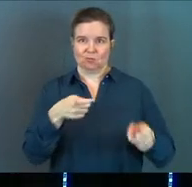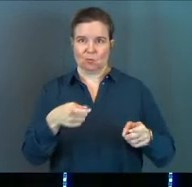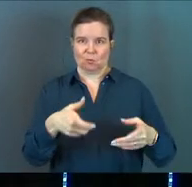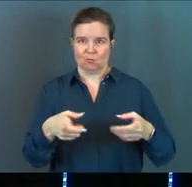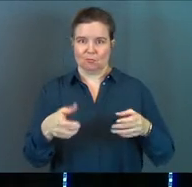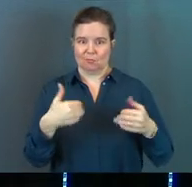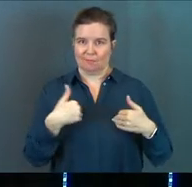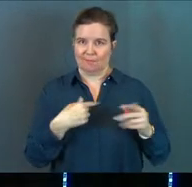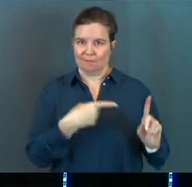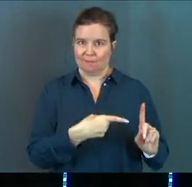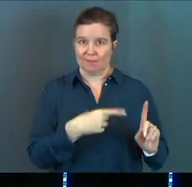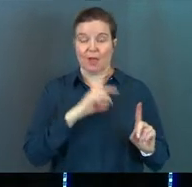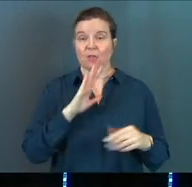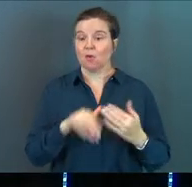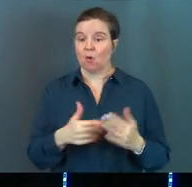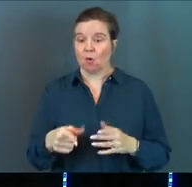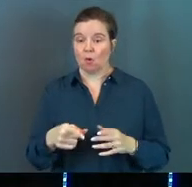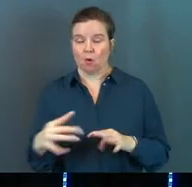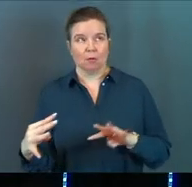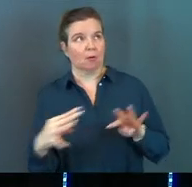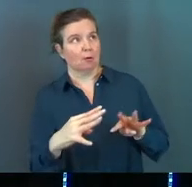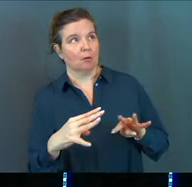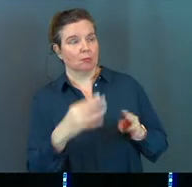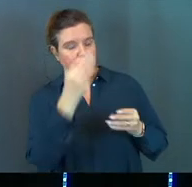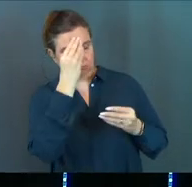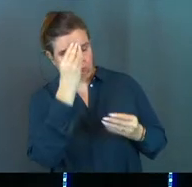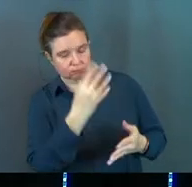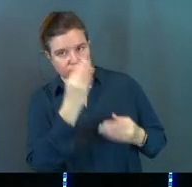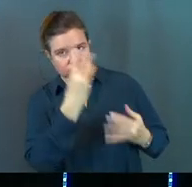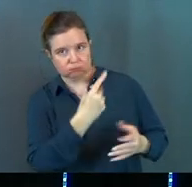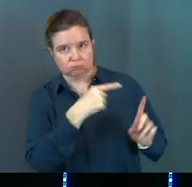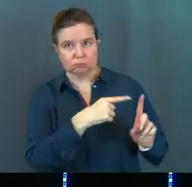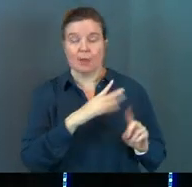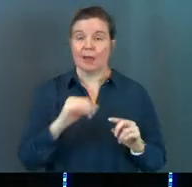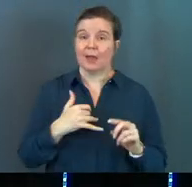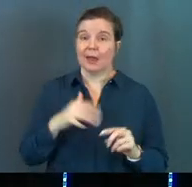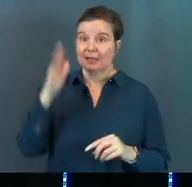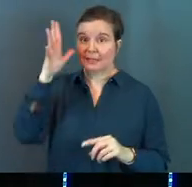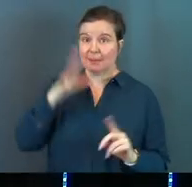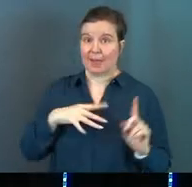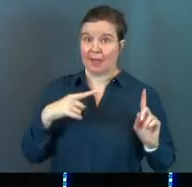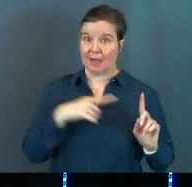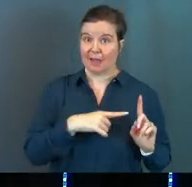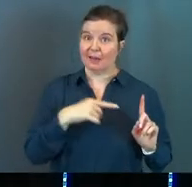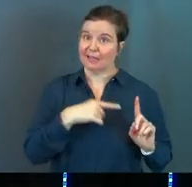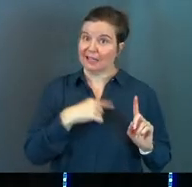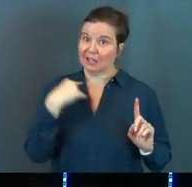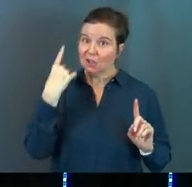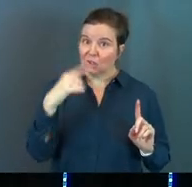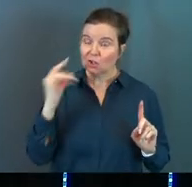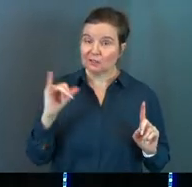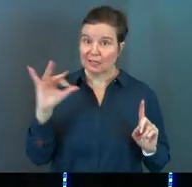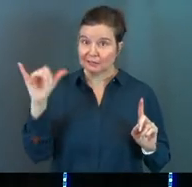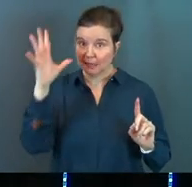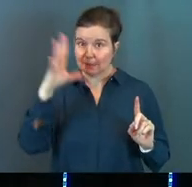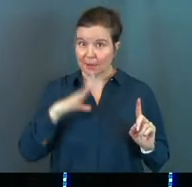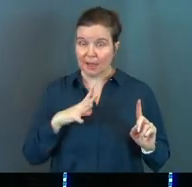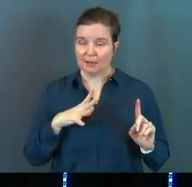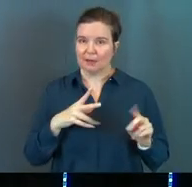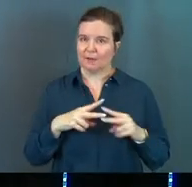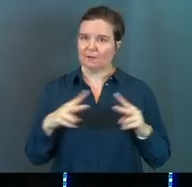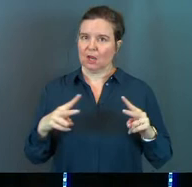And they're all absolutely obedient. And as a man, he looks as a man,